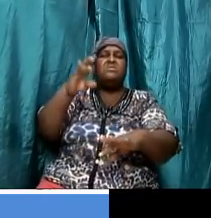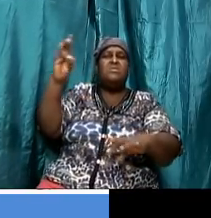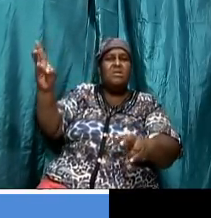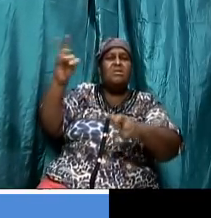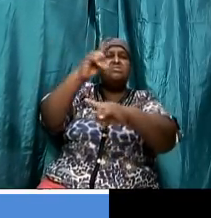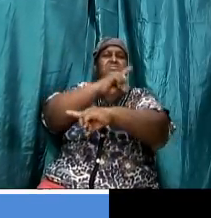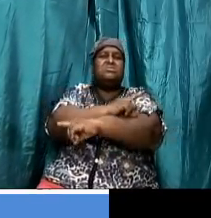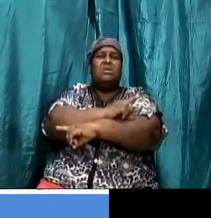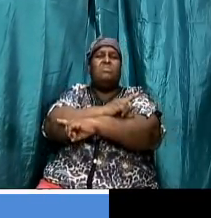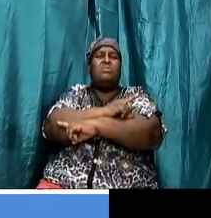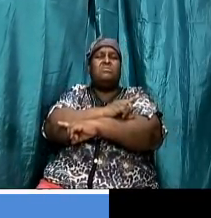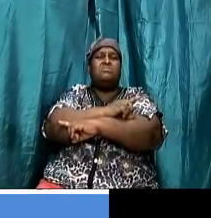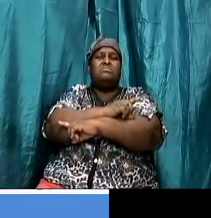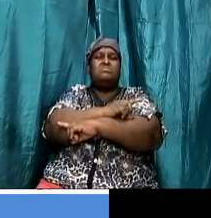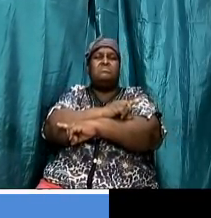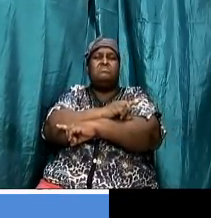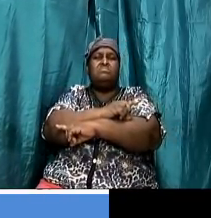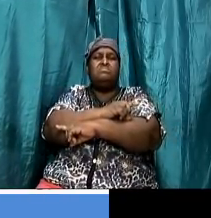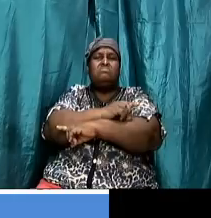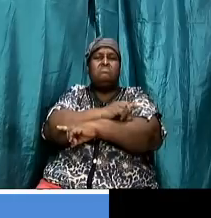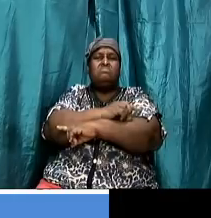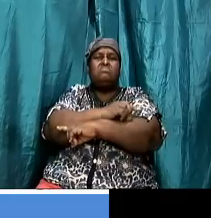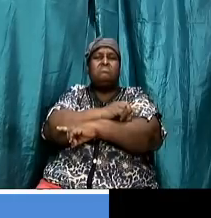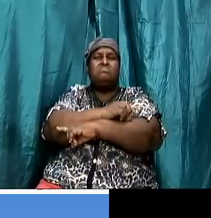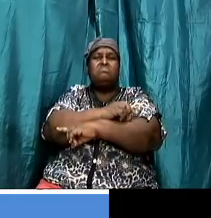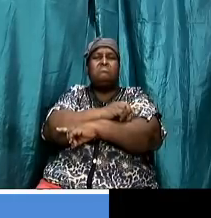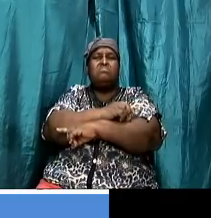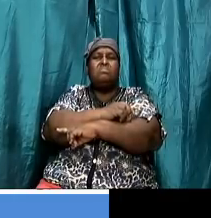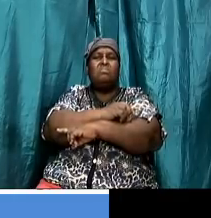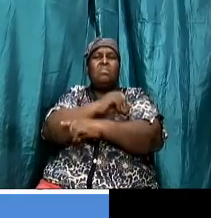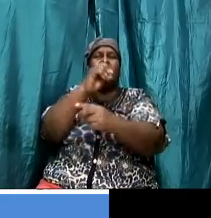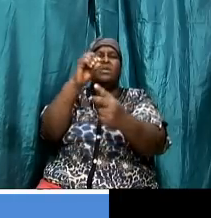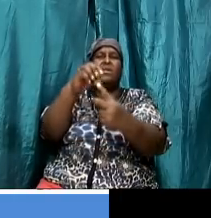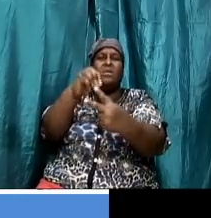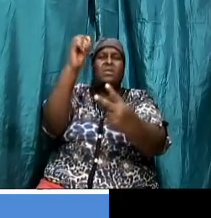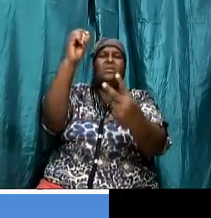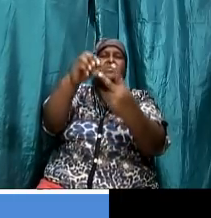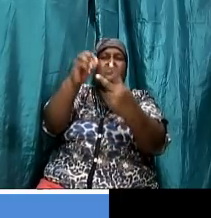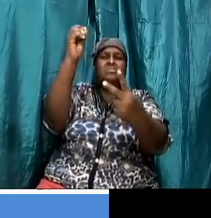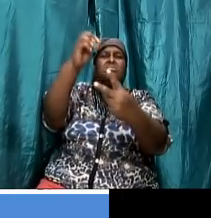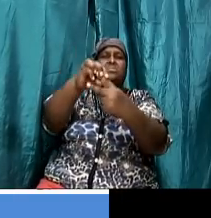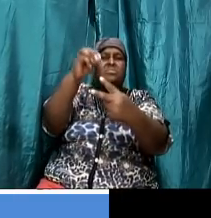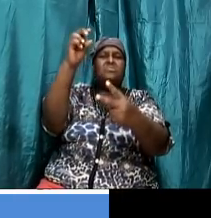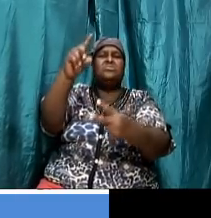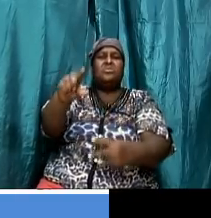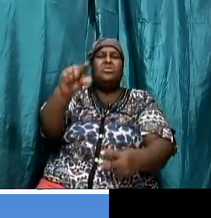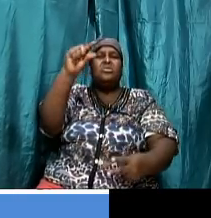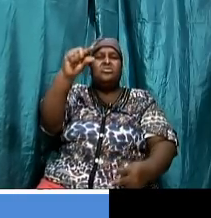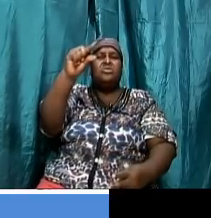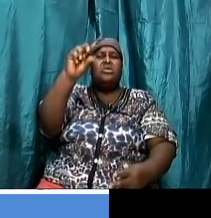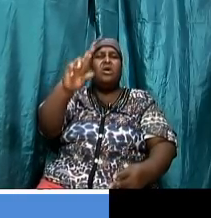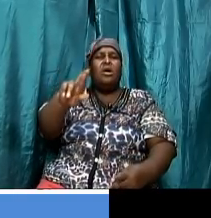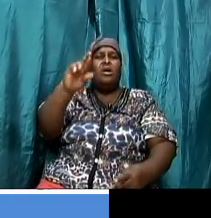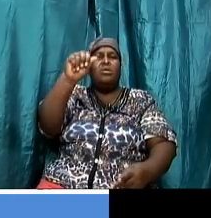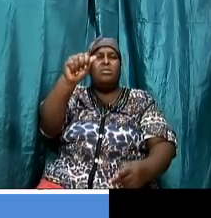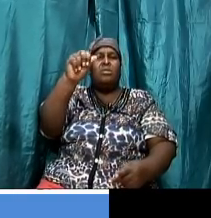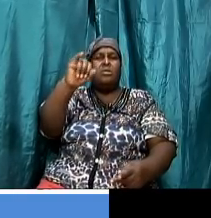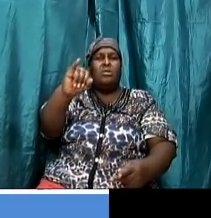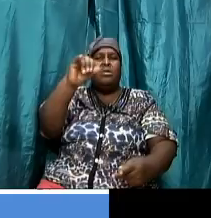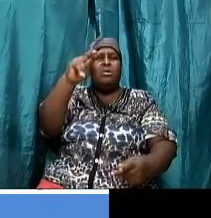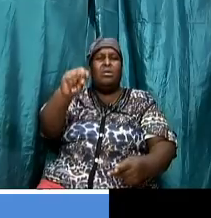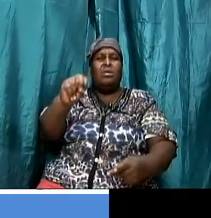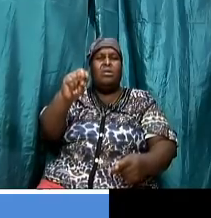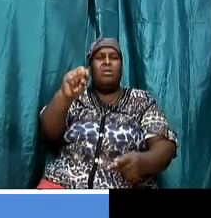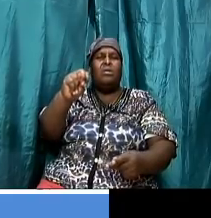practically they practically pluck heads of the grain and again who show up the